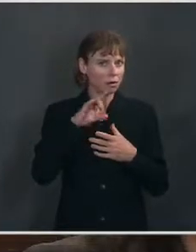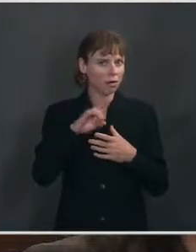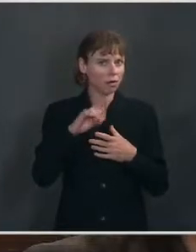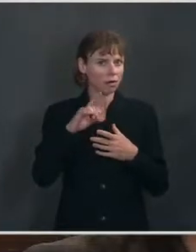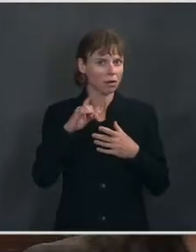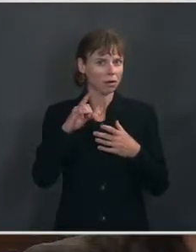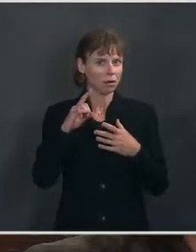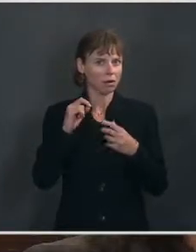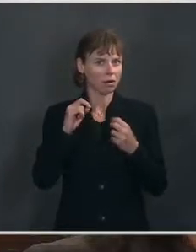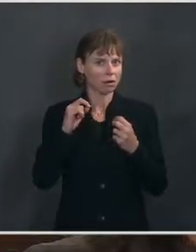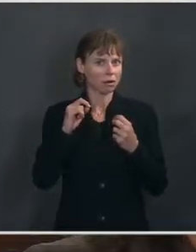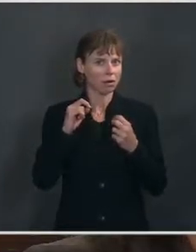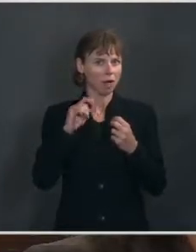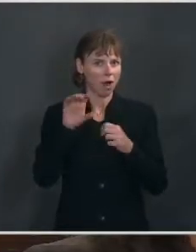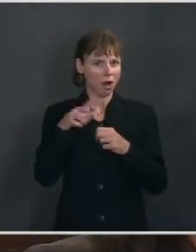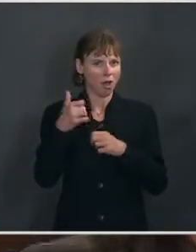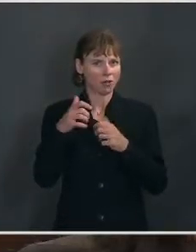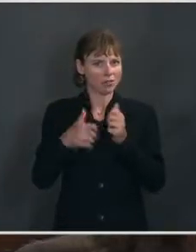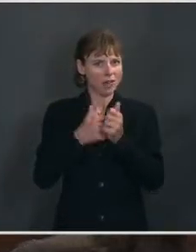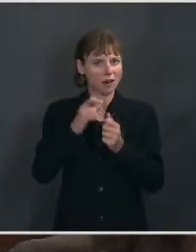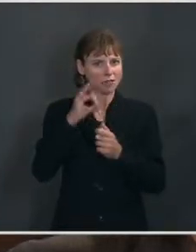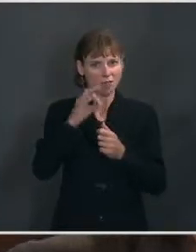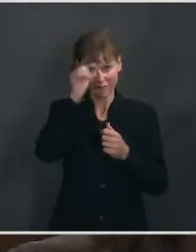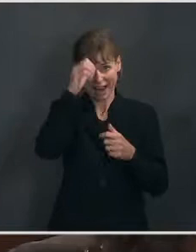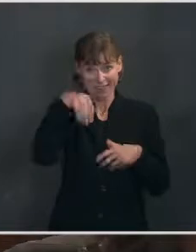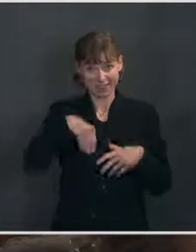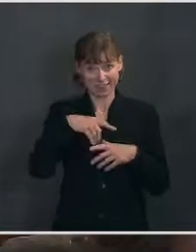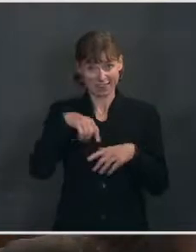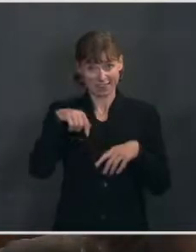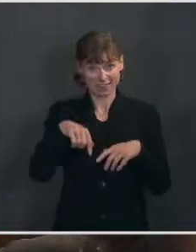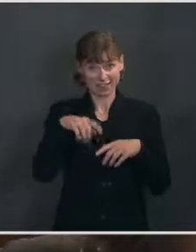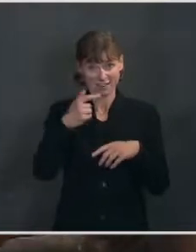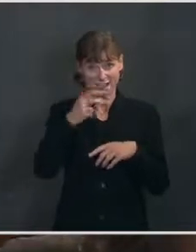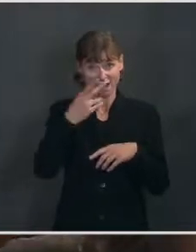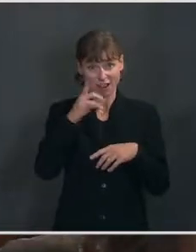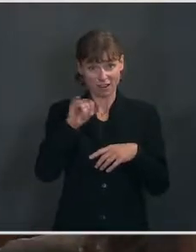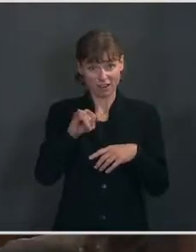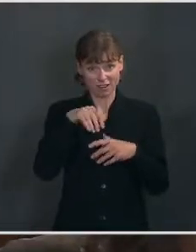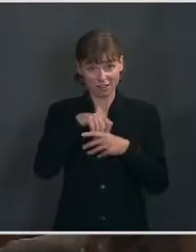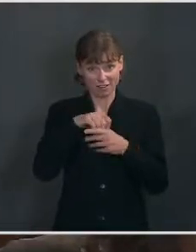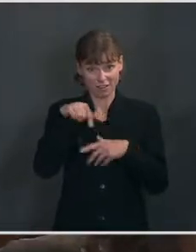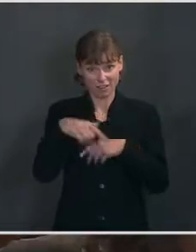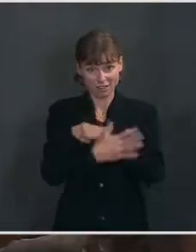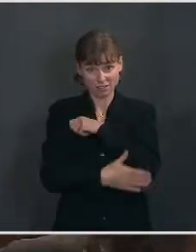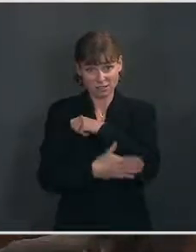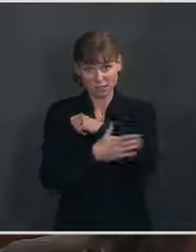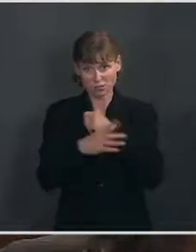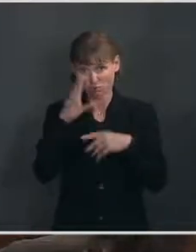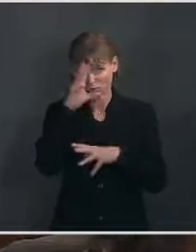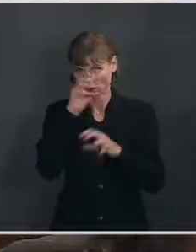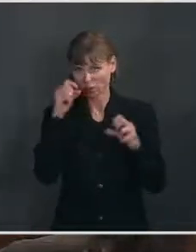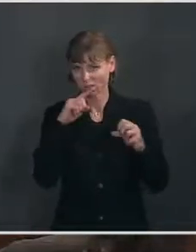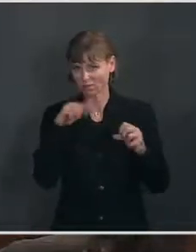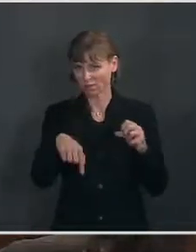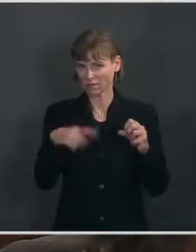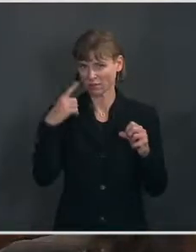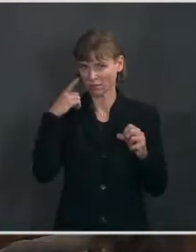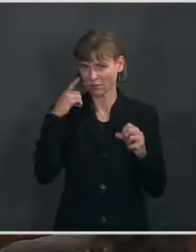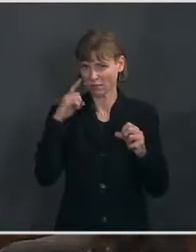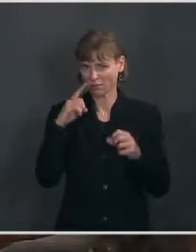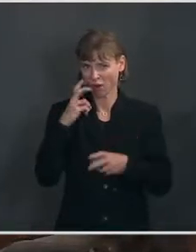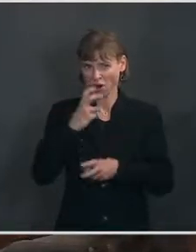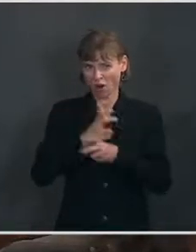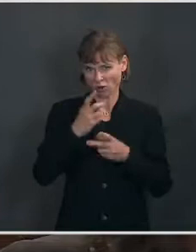the Indian Americans, others, followers of Gandhi in this country. Does the President knows about it? Does he have any thought? And this for the third time, this has